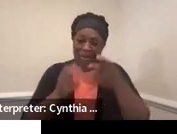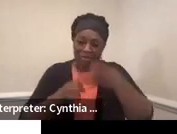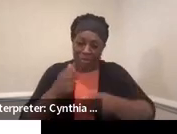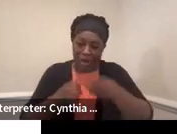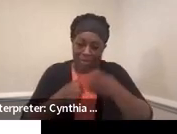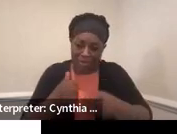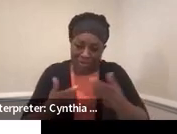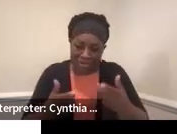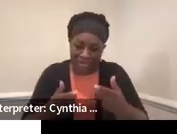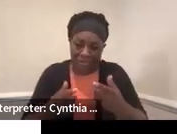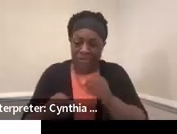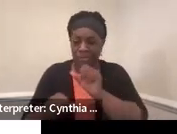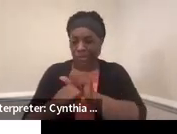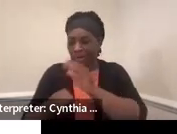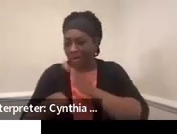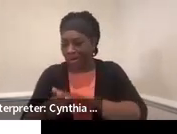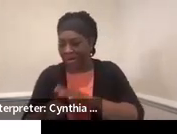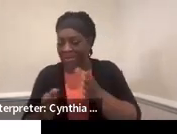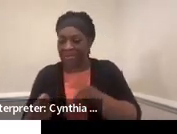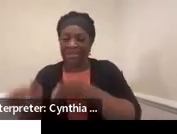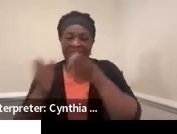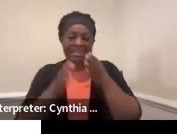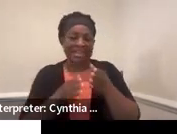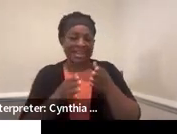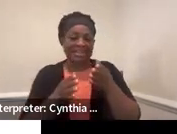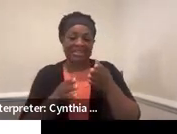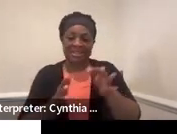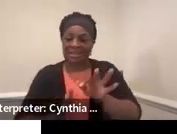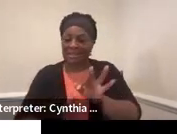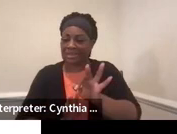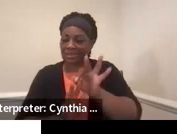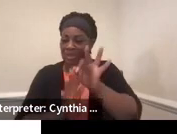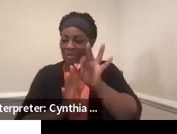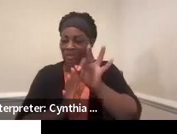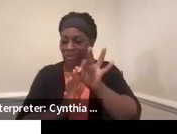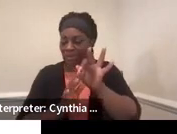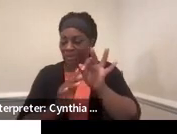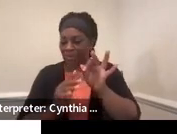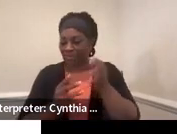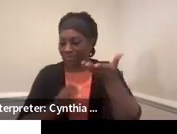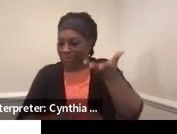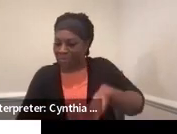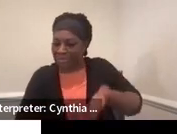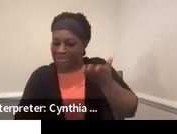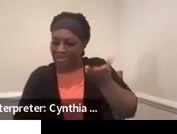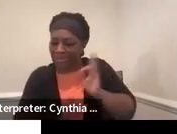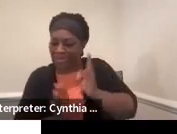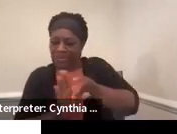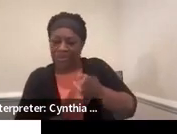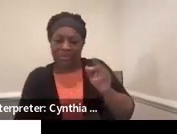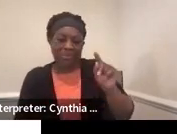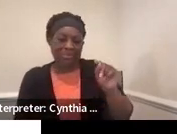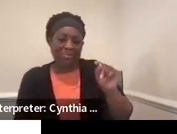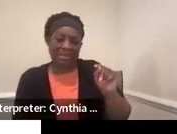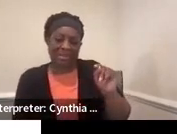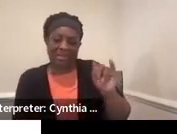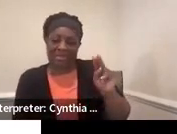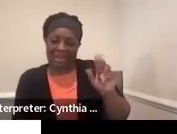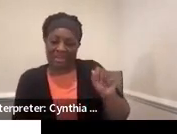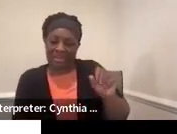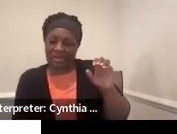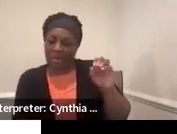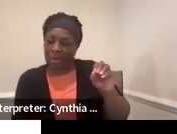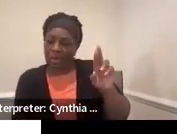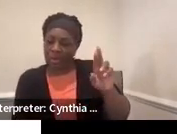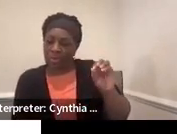today, we are so excited to have Titus O'Rourke with us. Titus, you want to come on and say hello? Hi, good